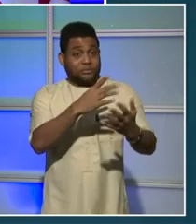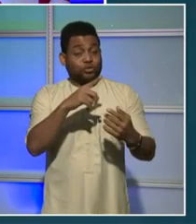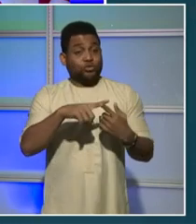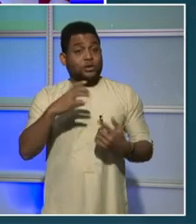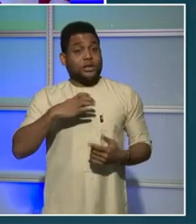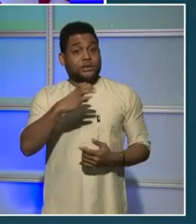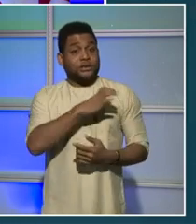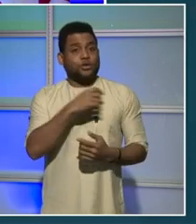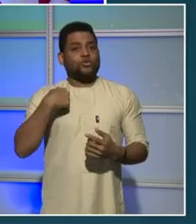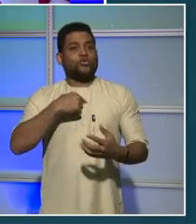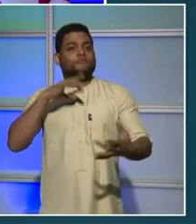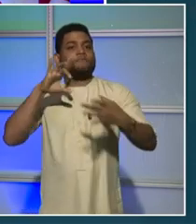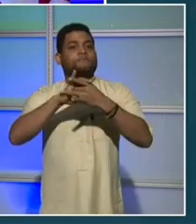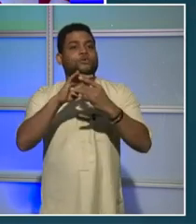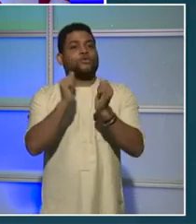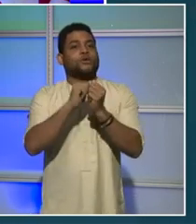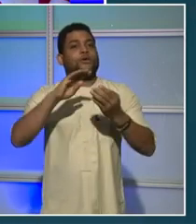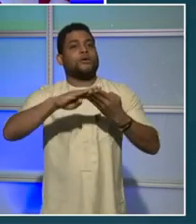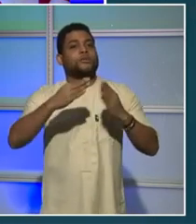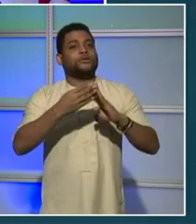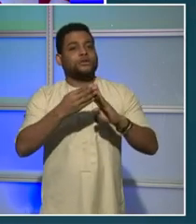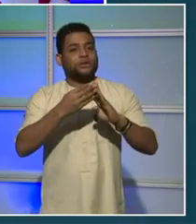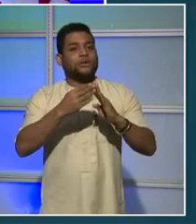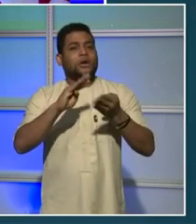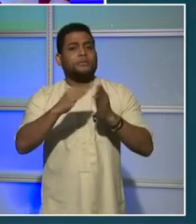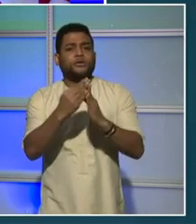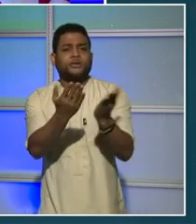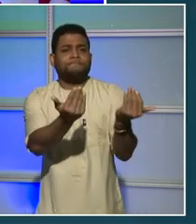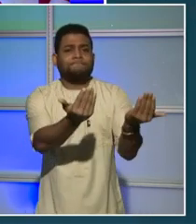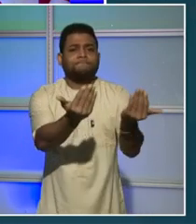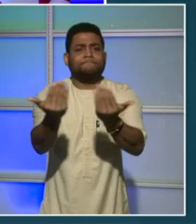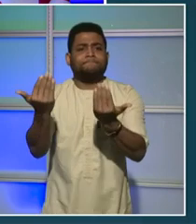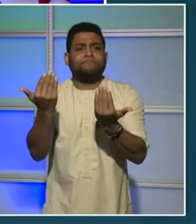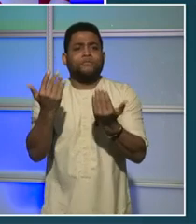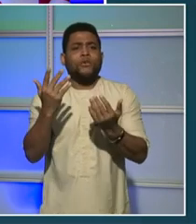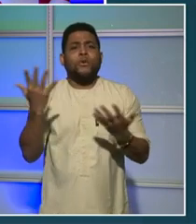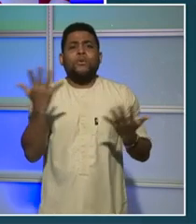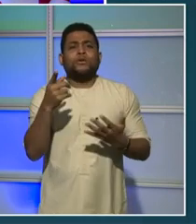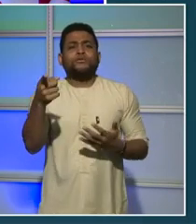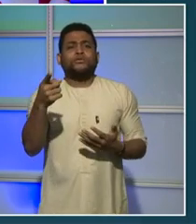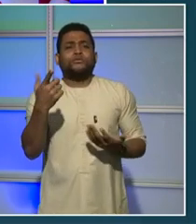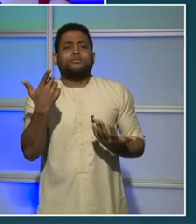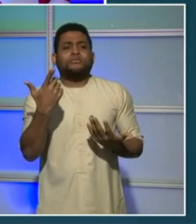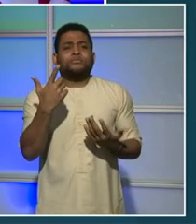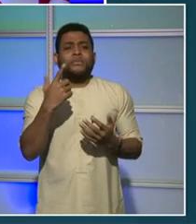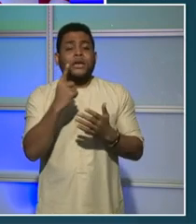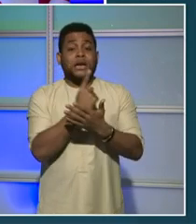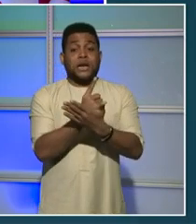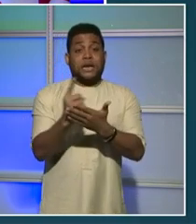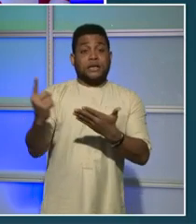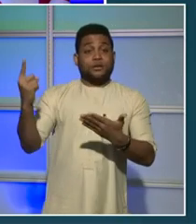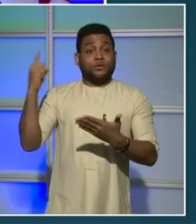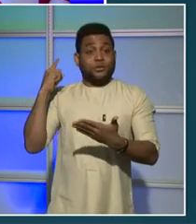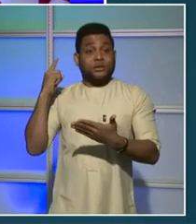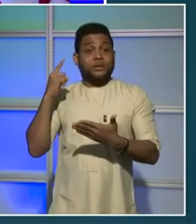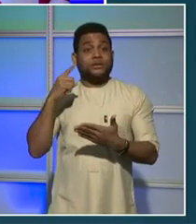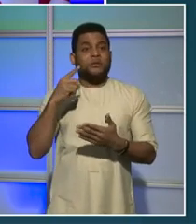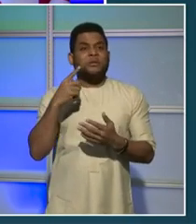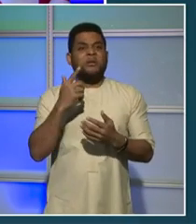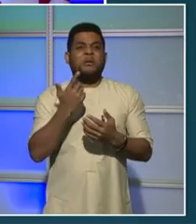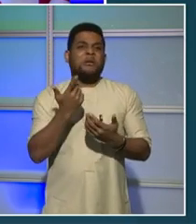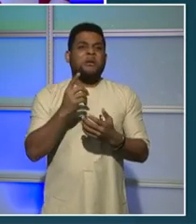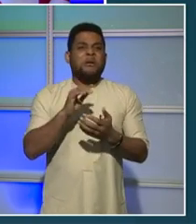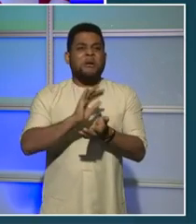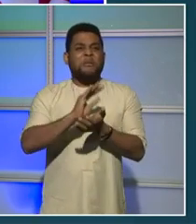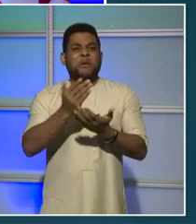appreciate hearing from you directly. Last week, for an example, more than 5,000 seniors joined the